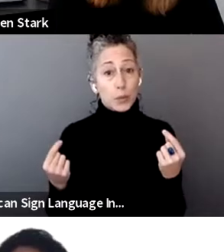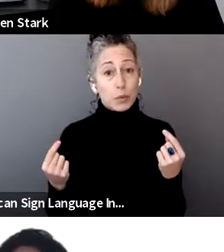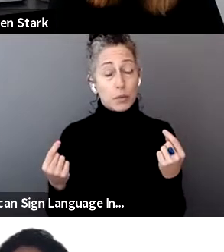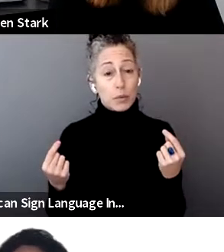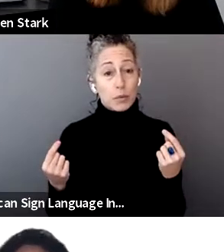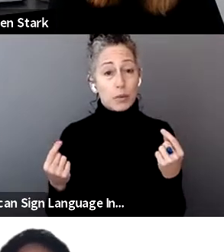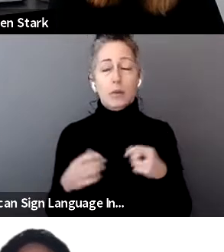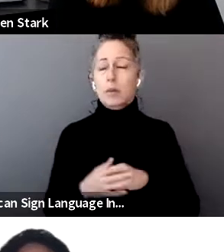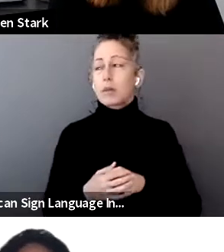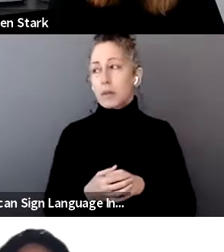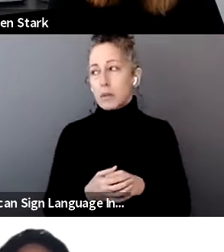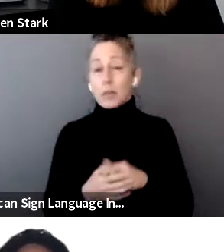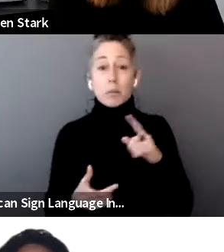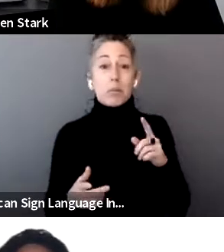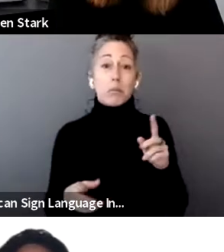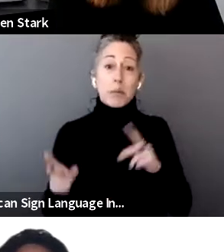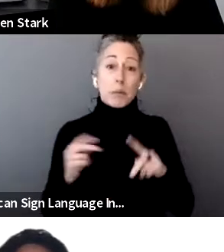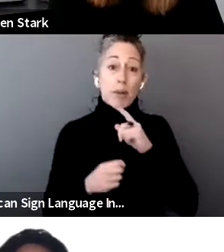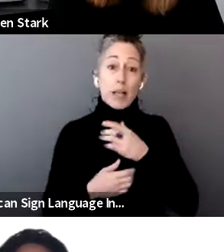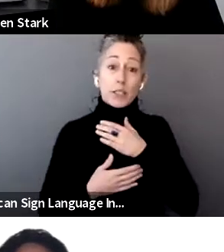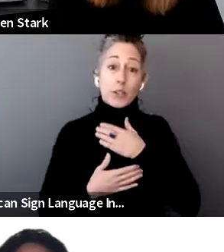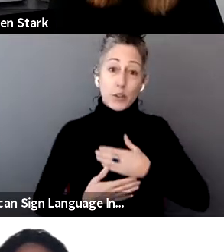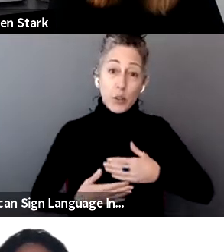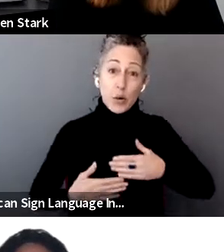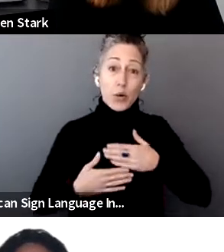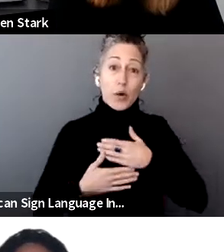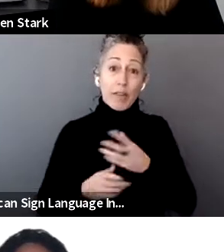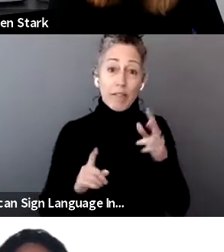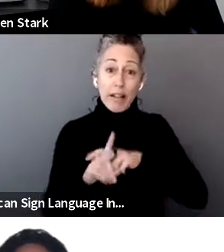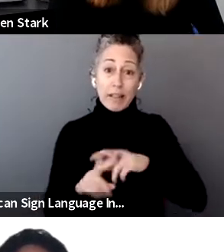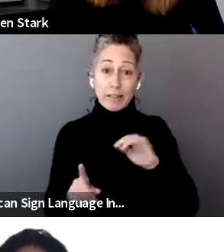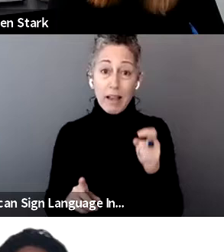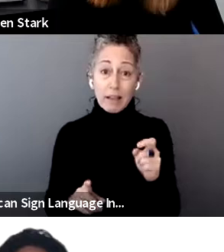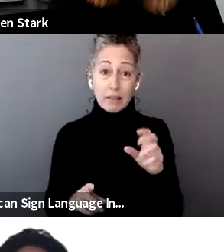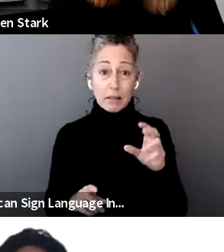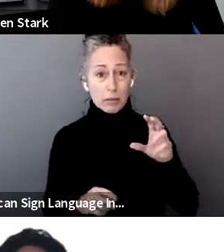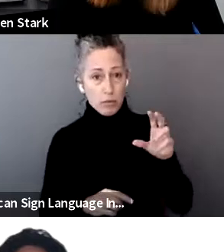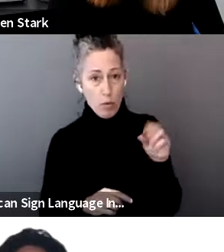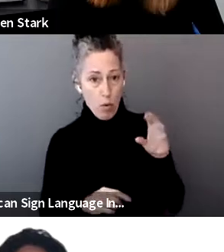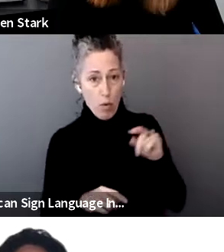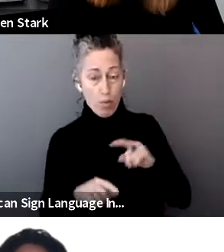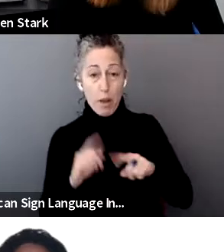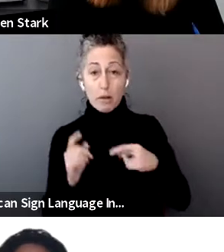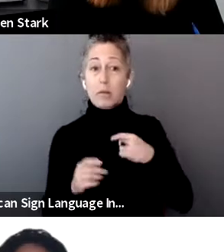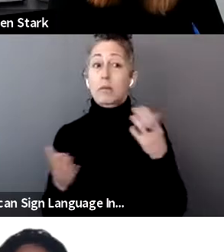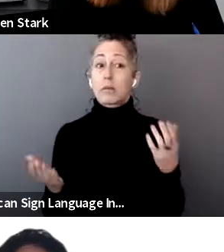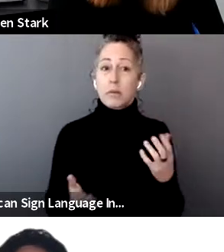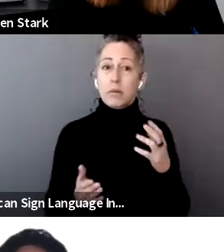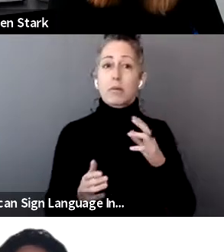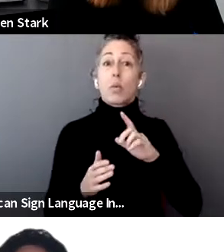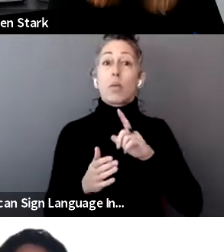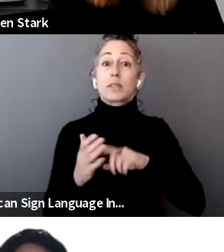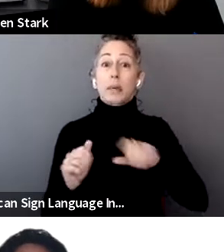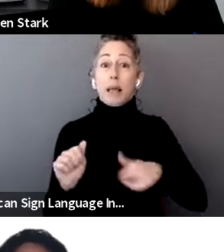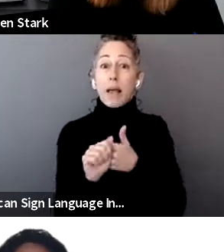particularly enjoys the process of fouling taxes, I've always felt that the reason we pay taxes is so worthwhile.